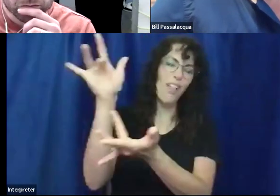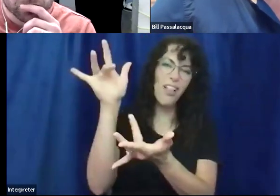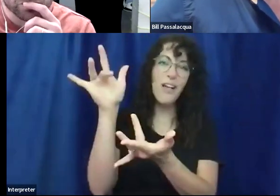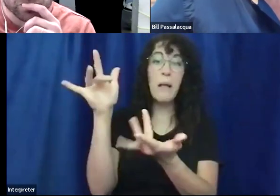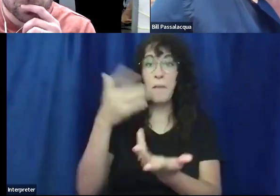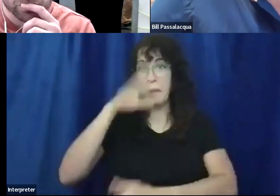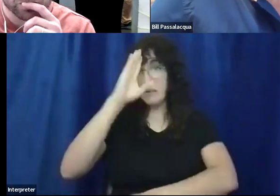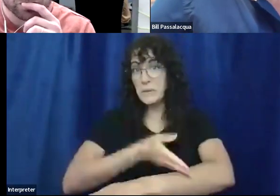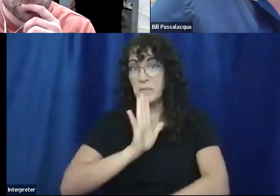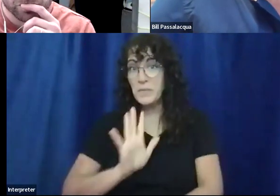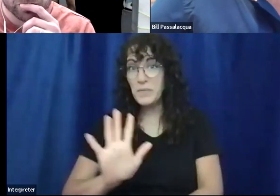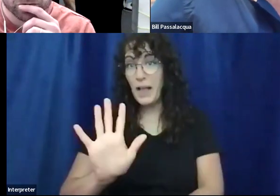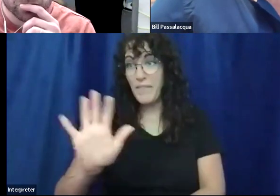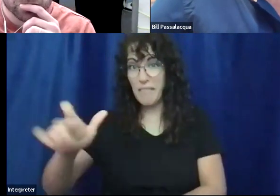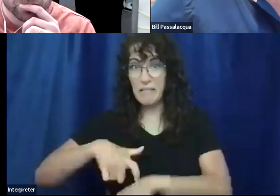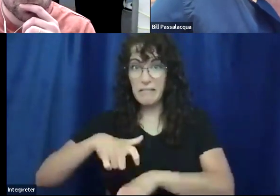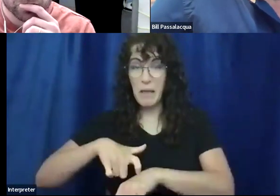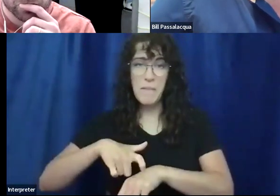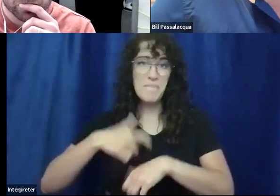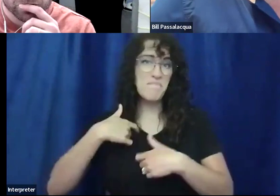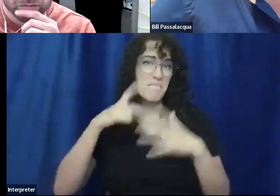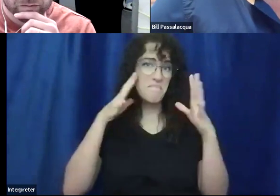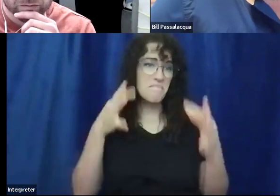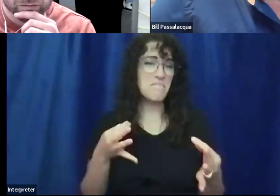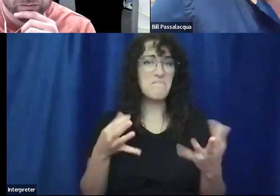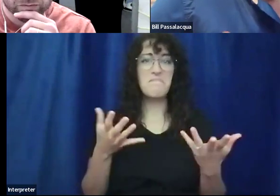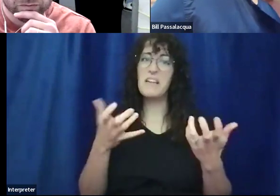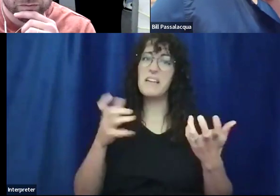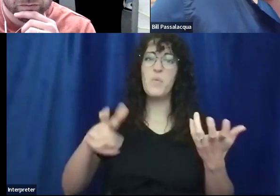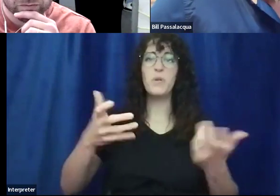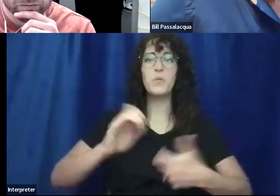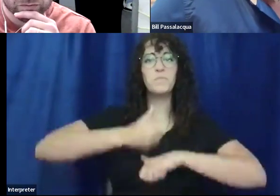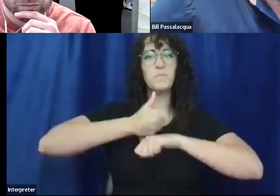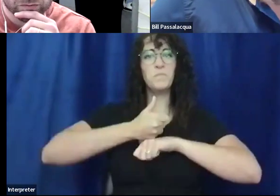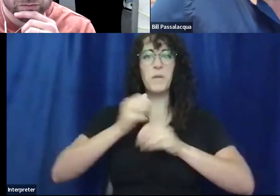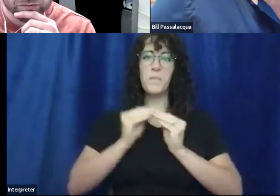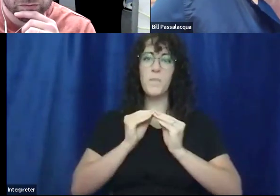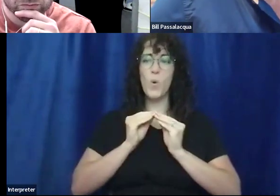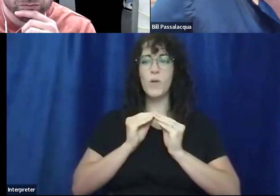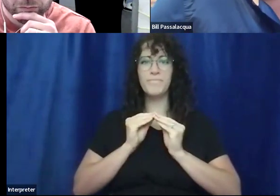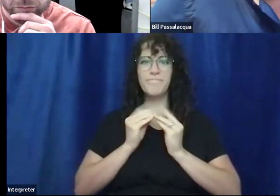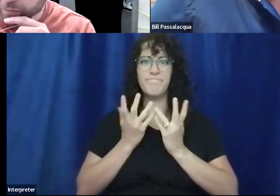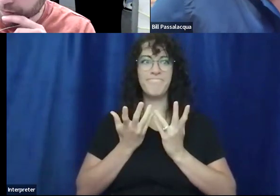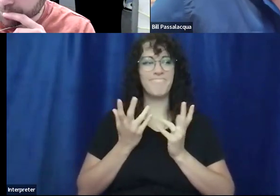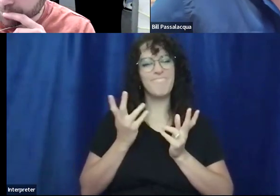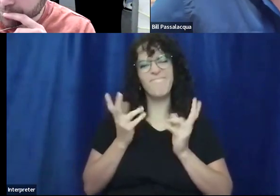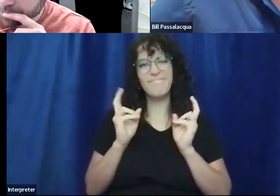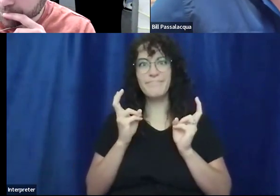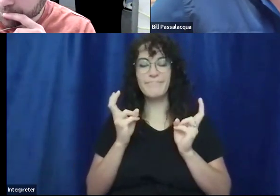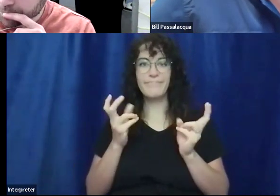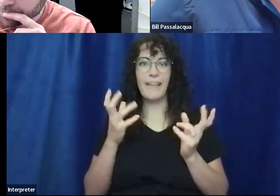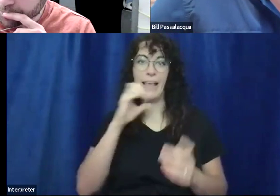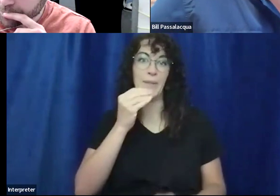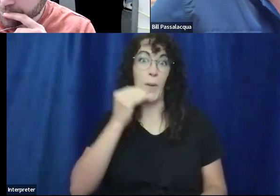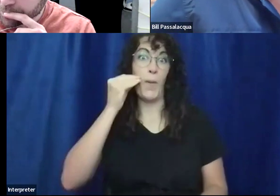old boy and wanted to establish a more, you know, a residence, I guess you'd say. So